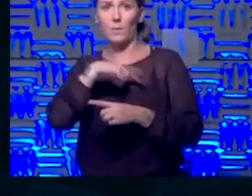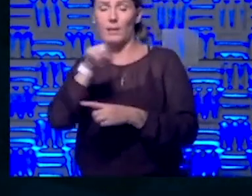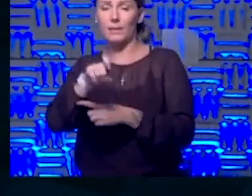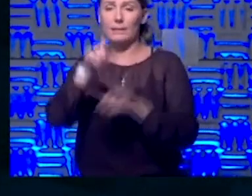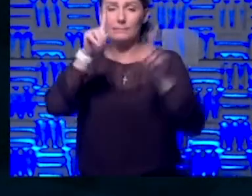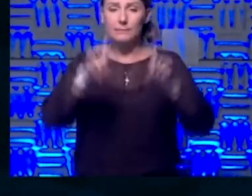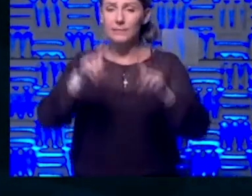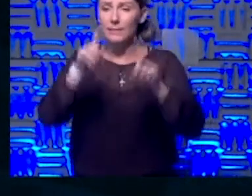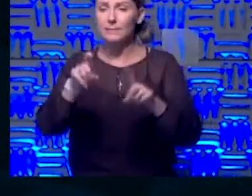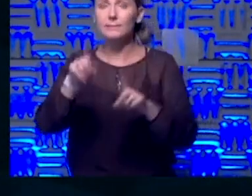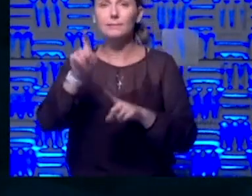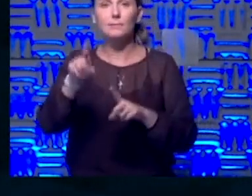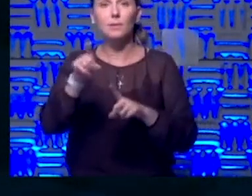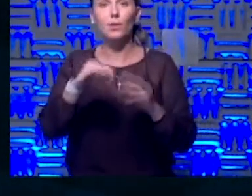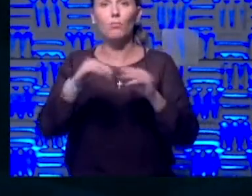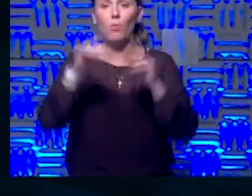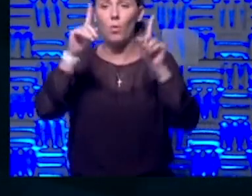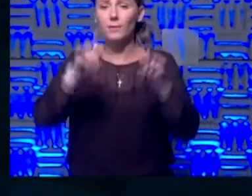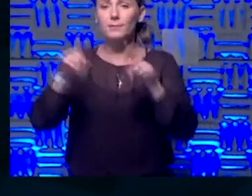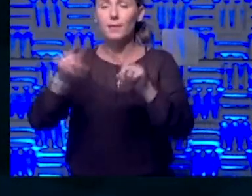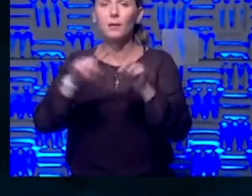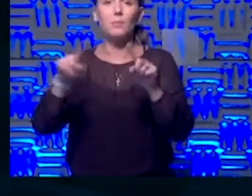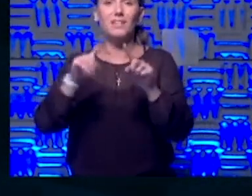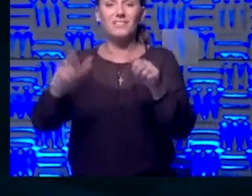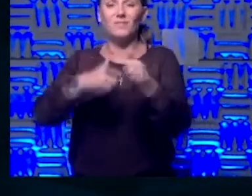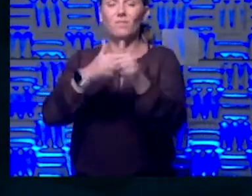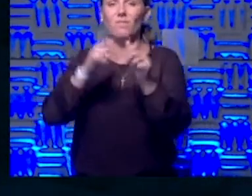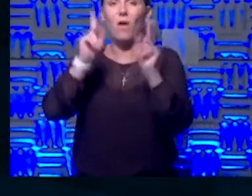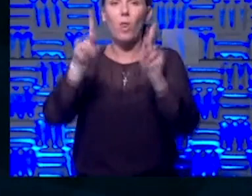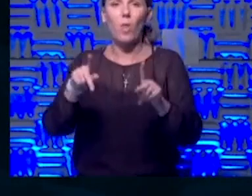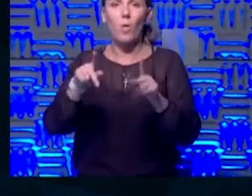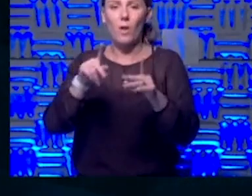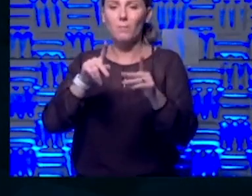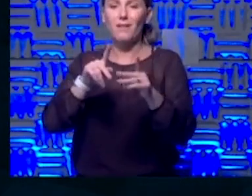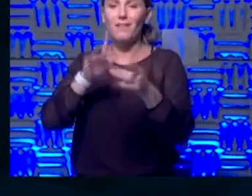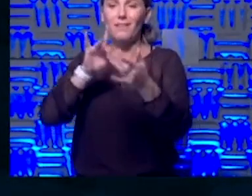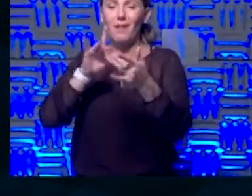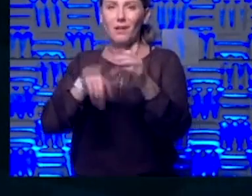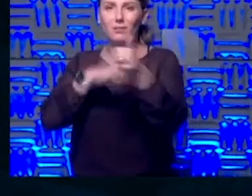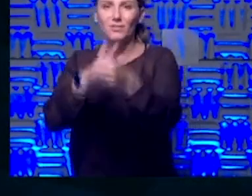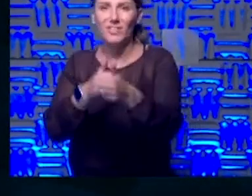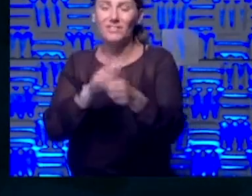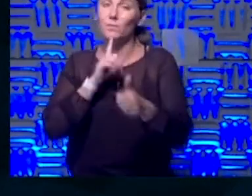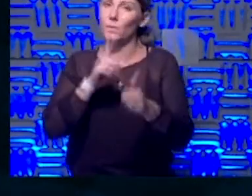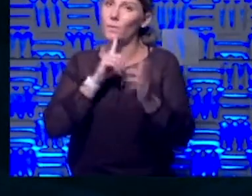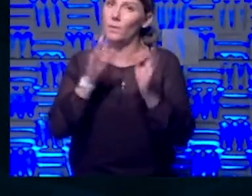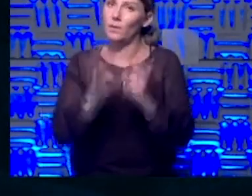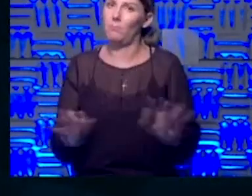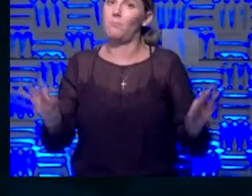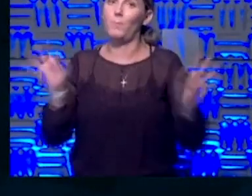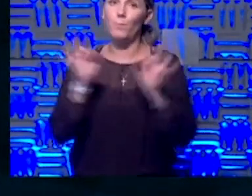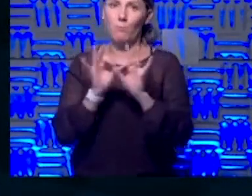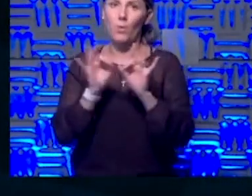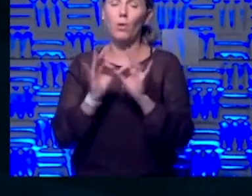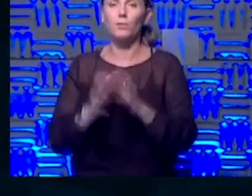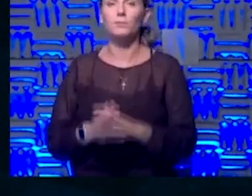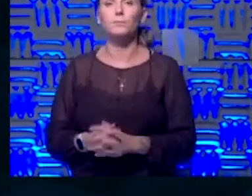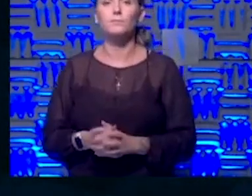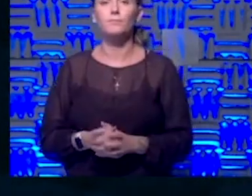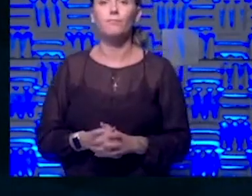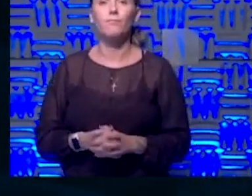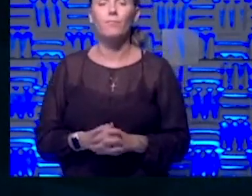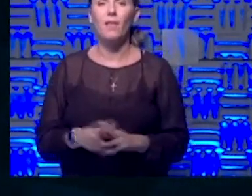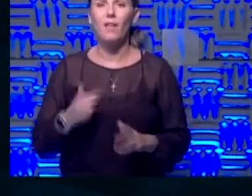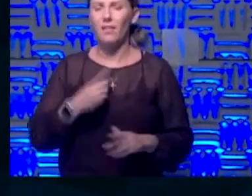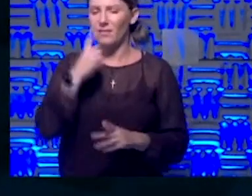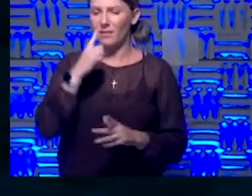testing, but it's that follow-up contact tracing case investigation that's super important. So it's, I think I